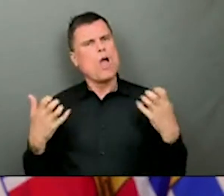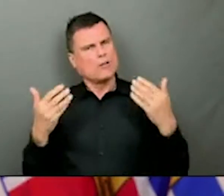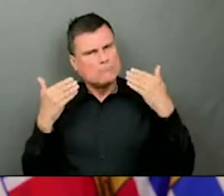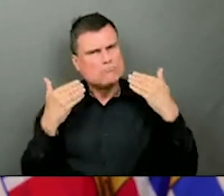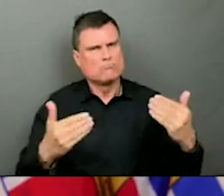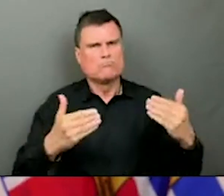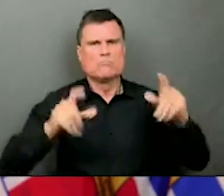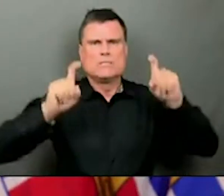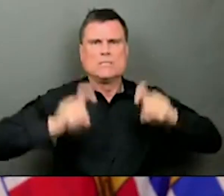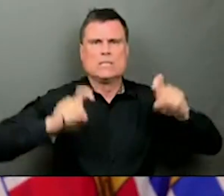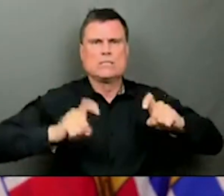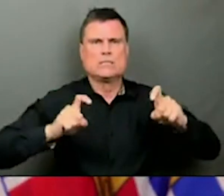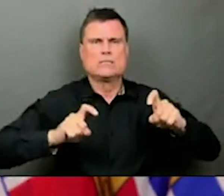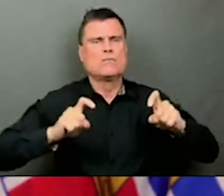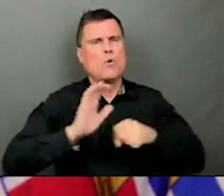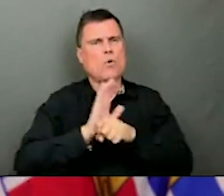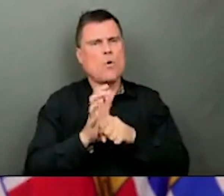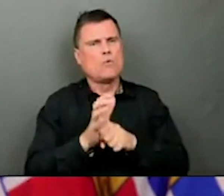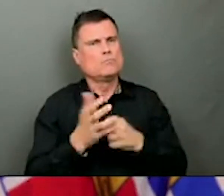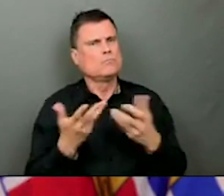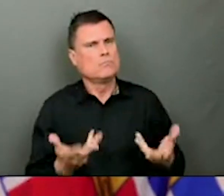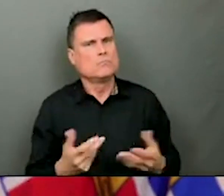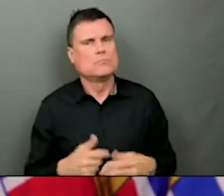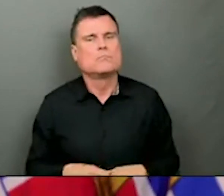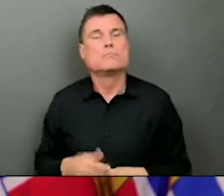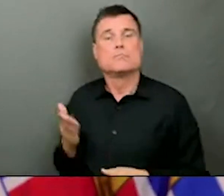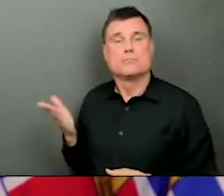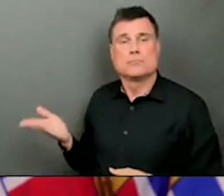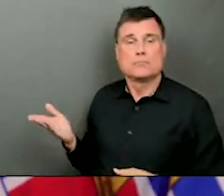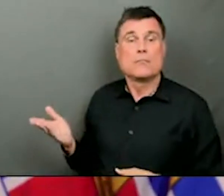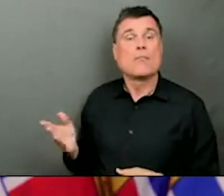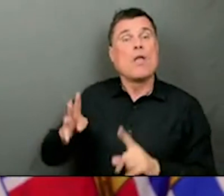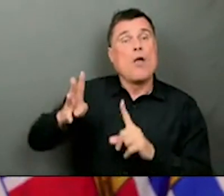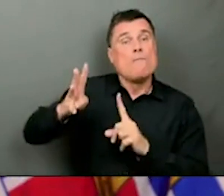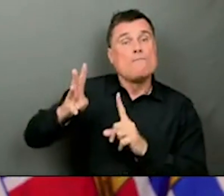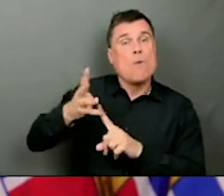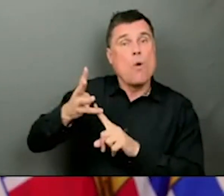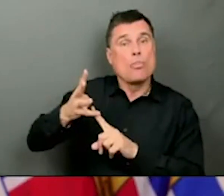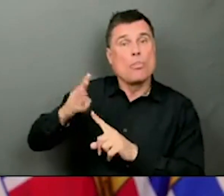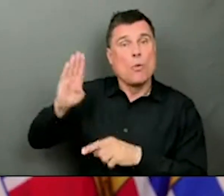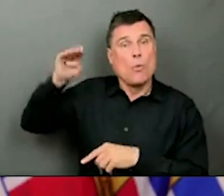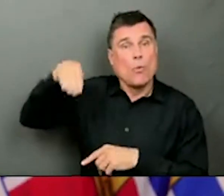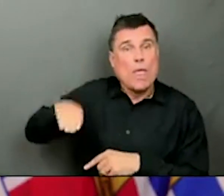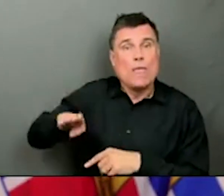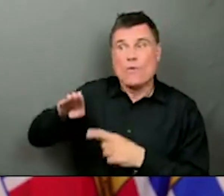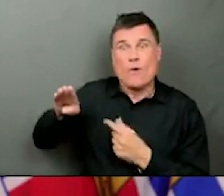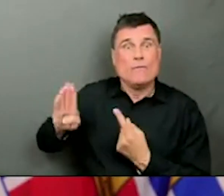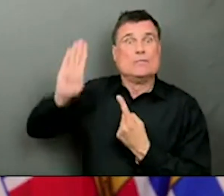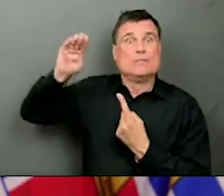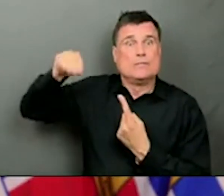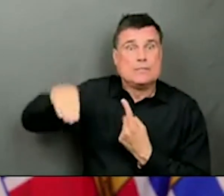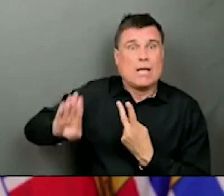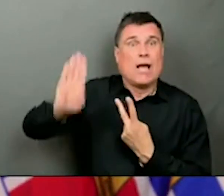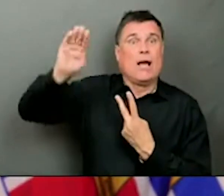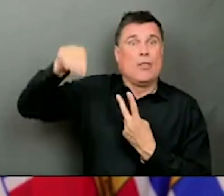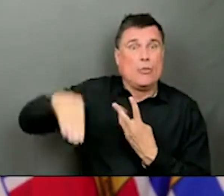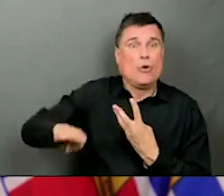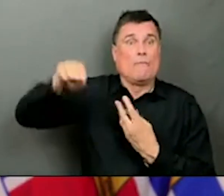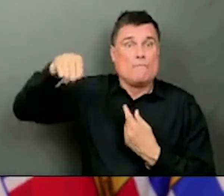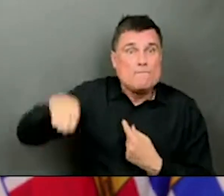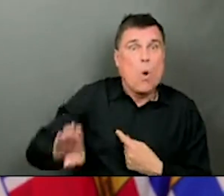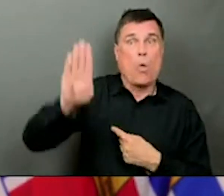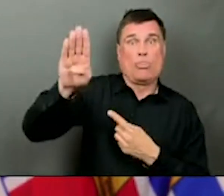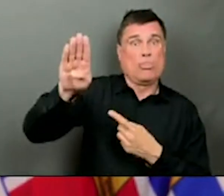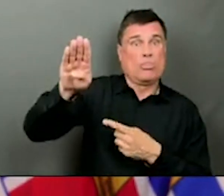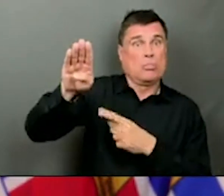that is something that I think we are grappling with around the world. We know that this virus